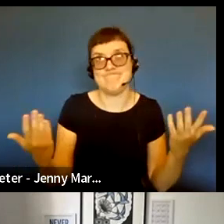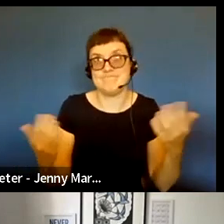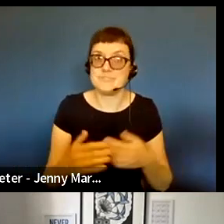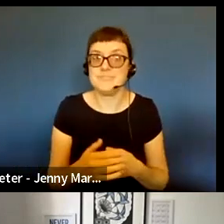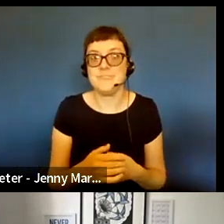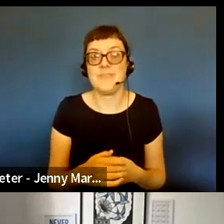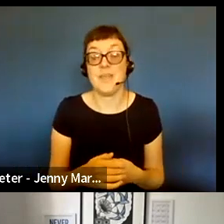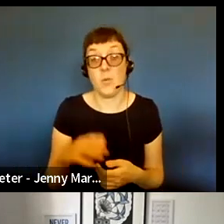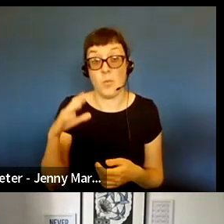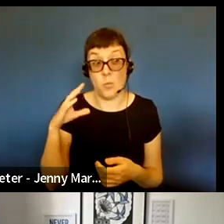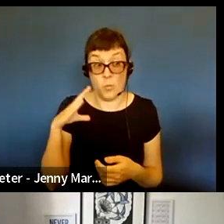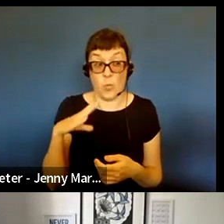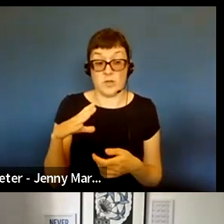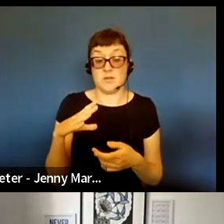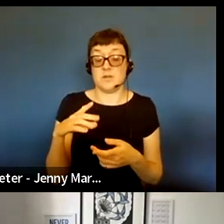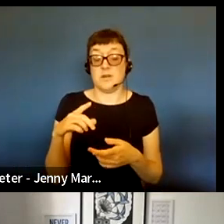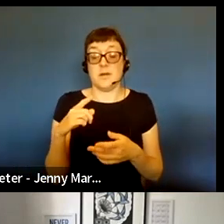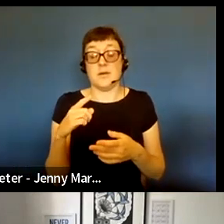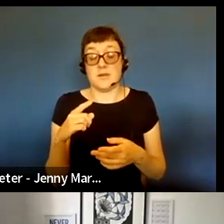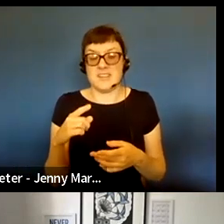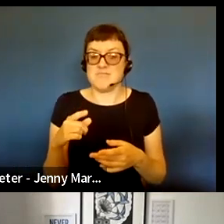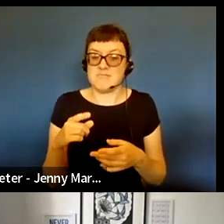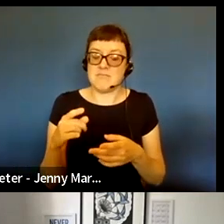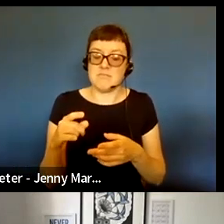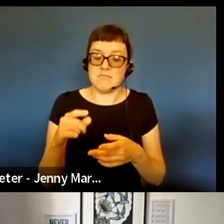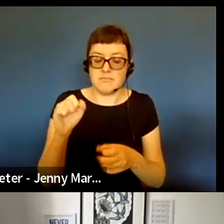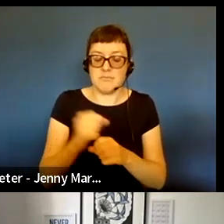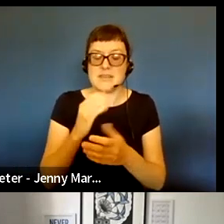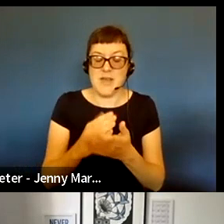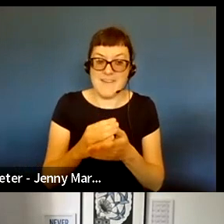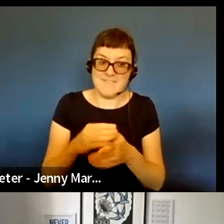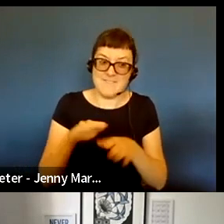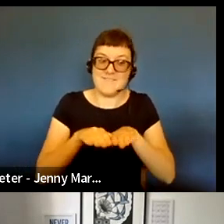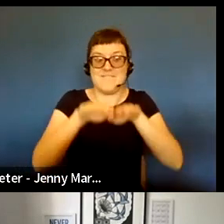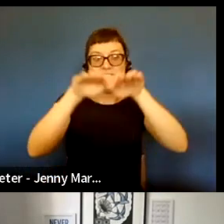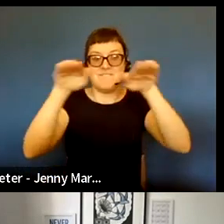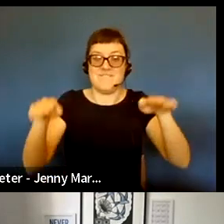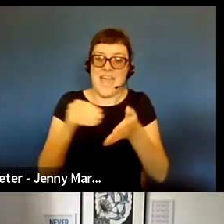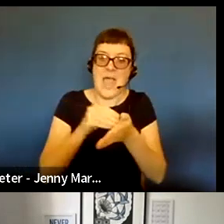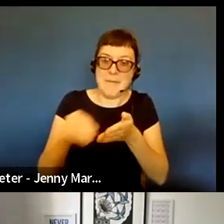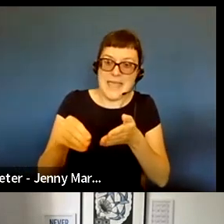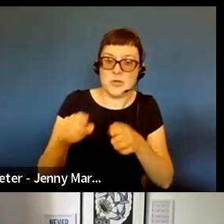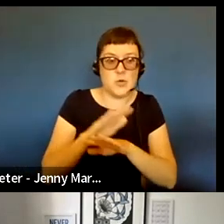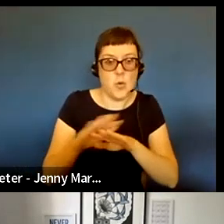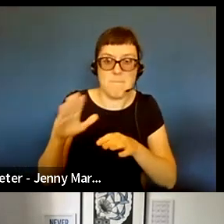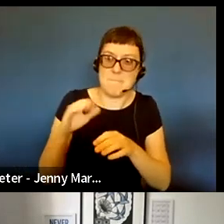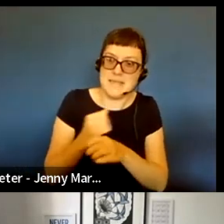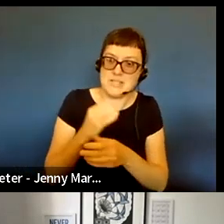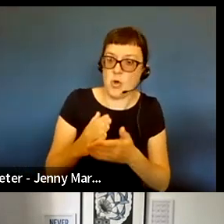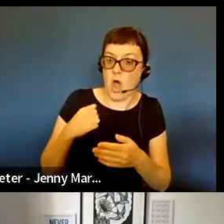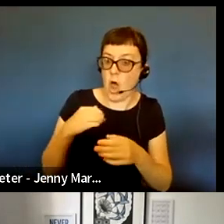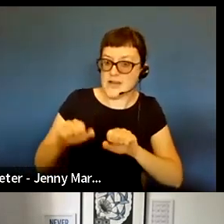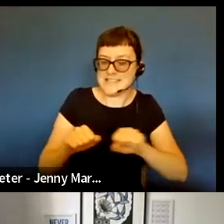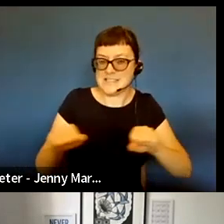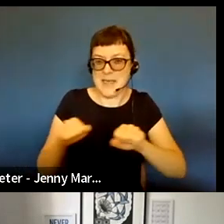And we wanted to make sure that people had a reasonable approach to fair pay, to make sure that the spaces weren't used to sort of further worsen the sort of working